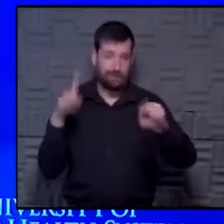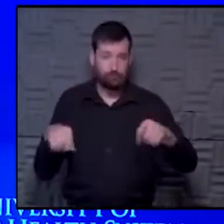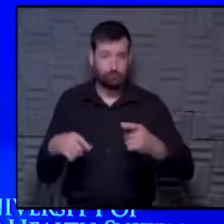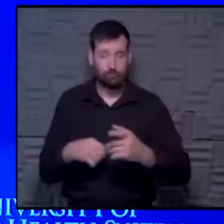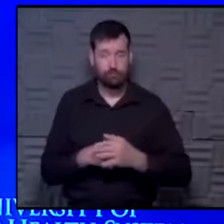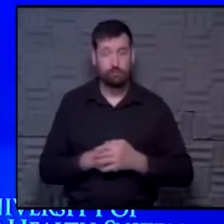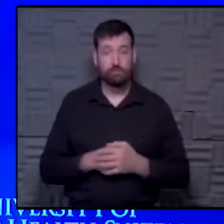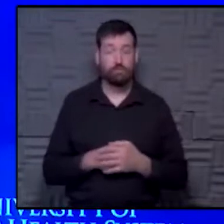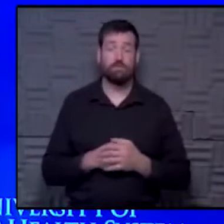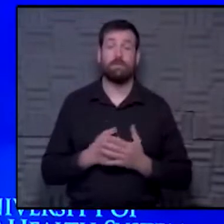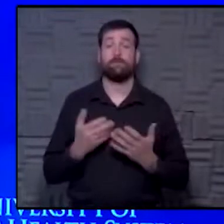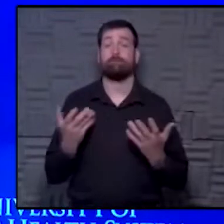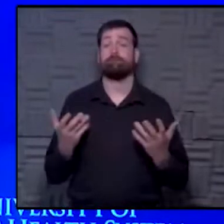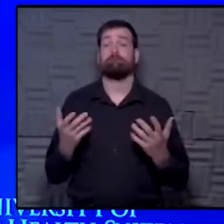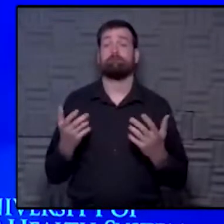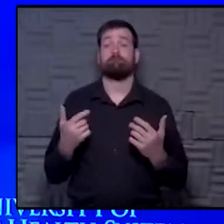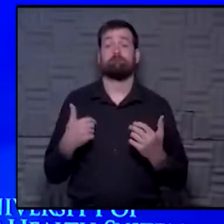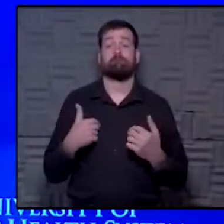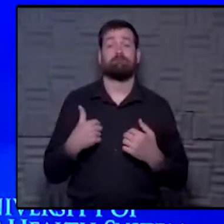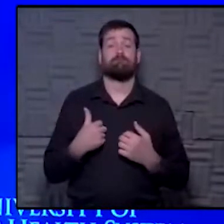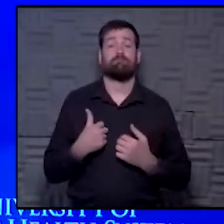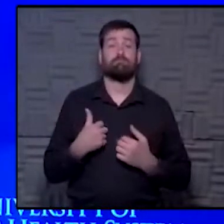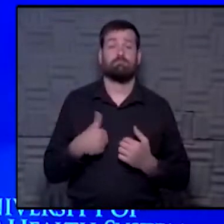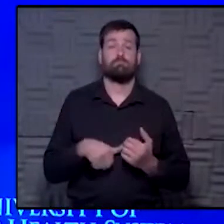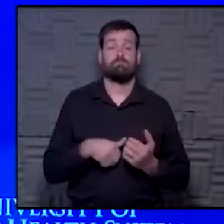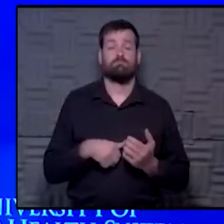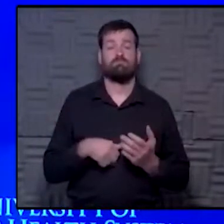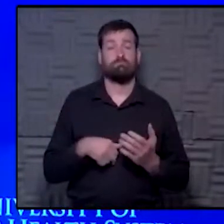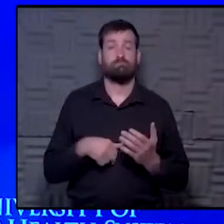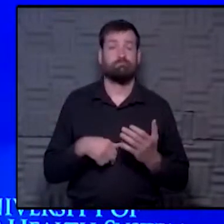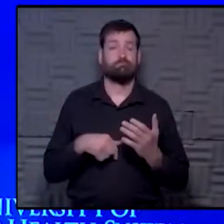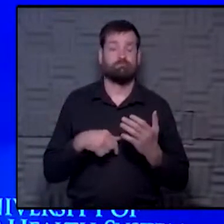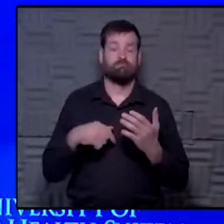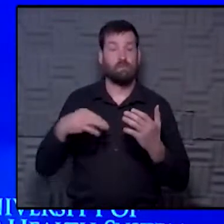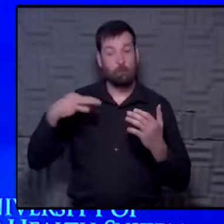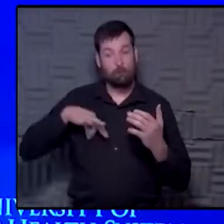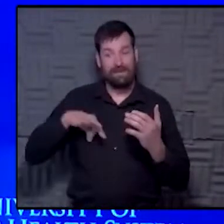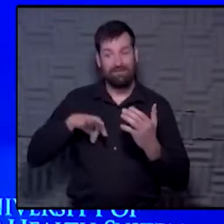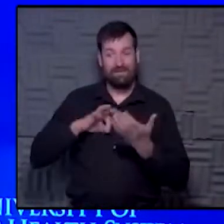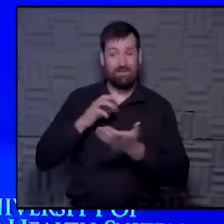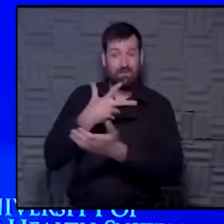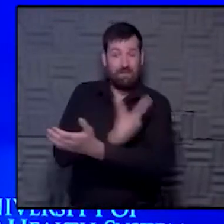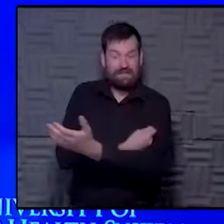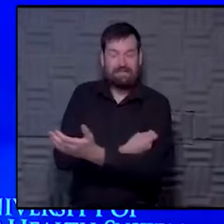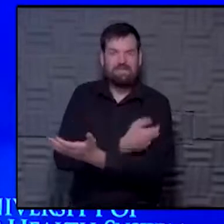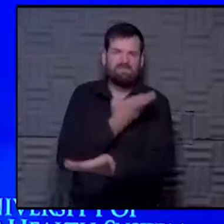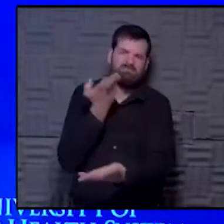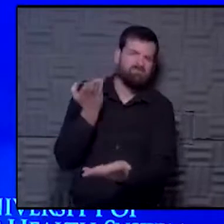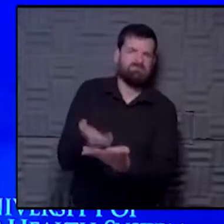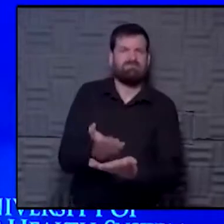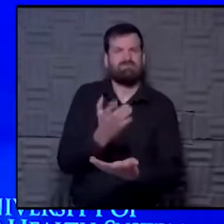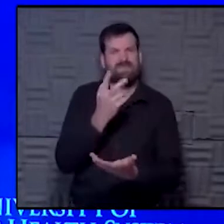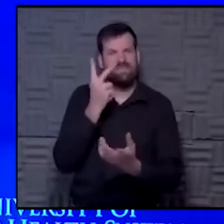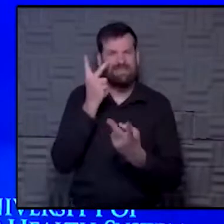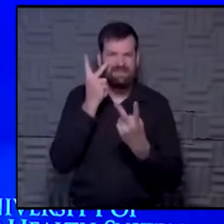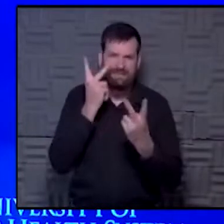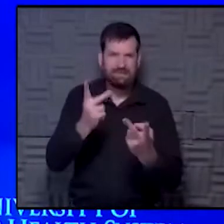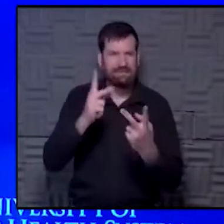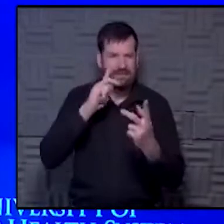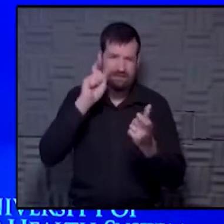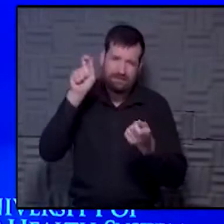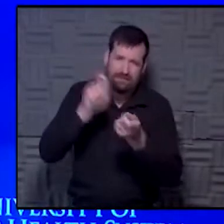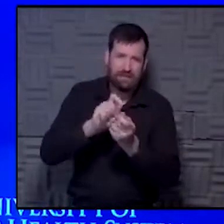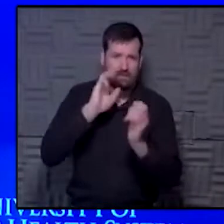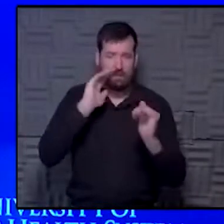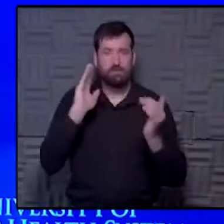question for you is we're seeing exactly the benefit of vaccine that we would expect. And we would continue to